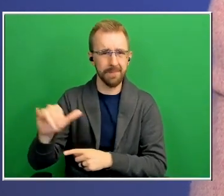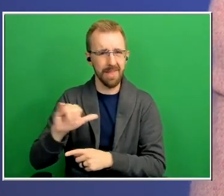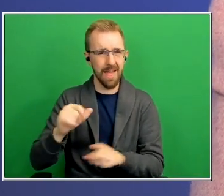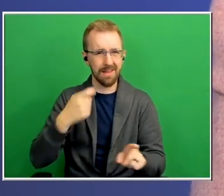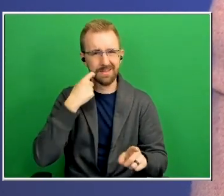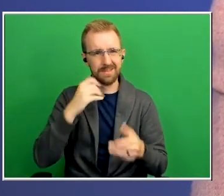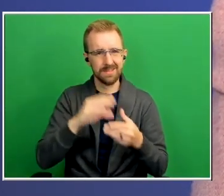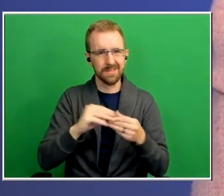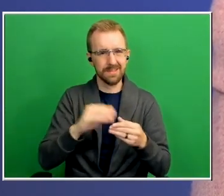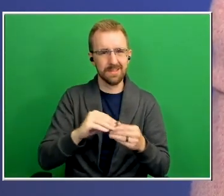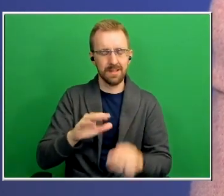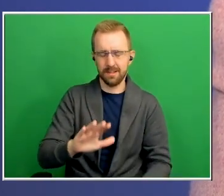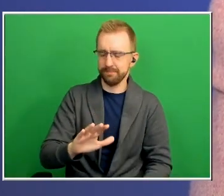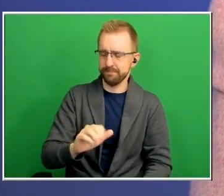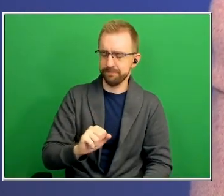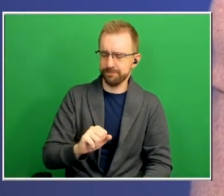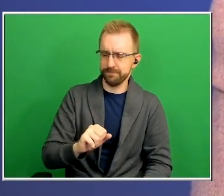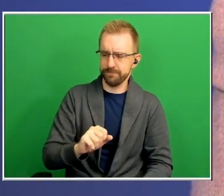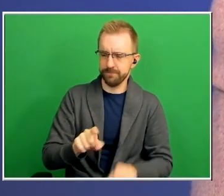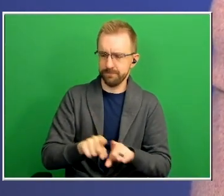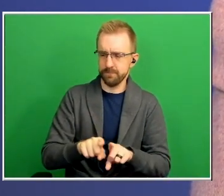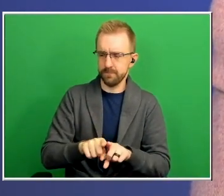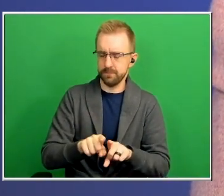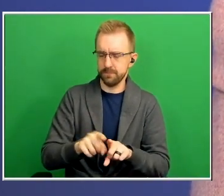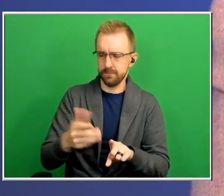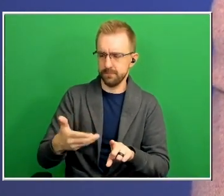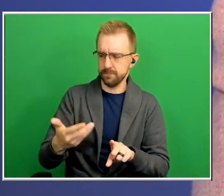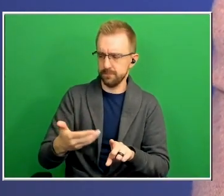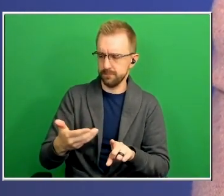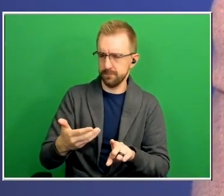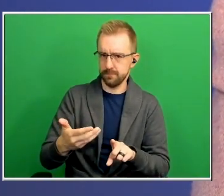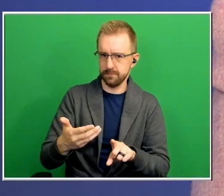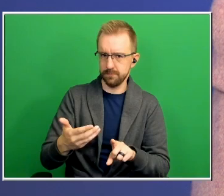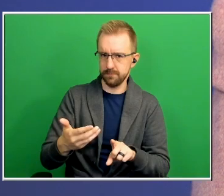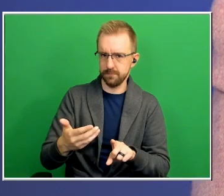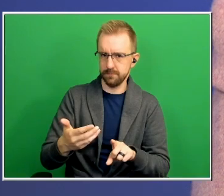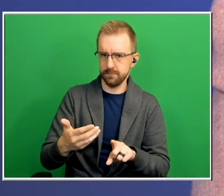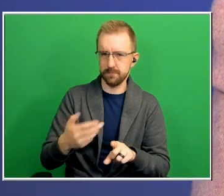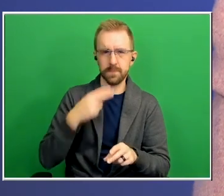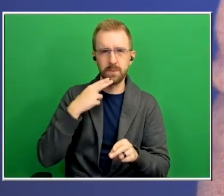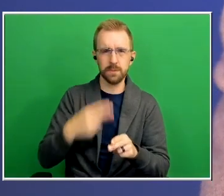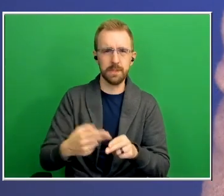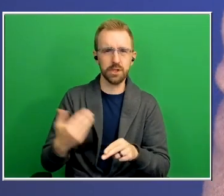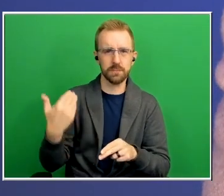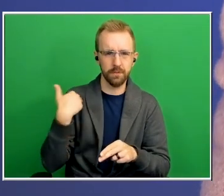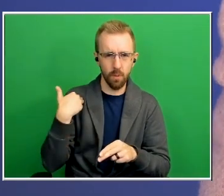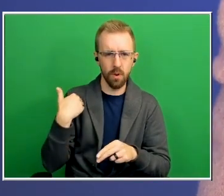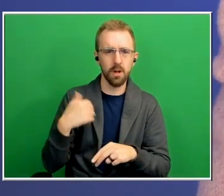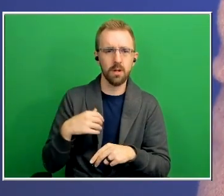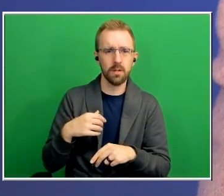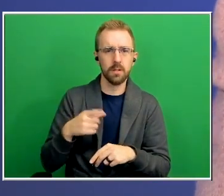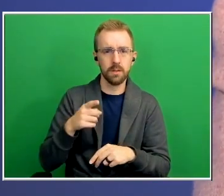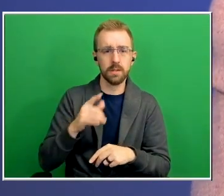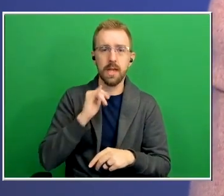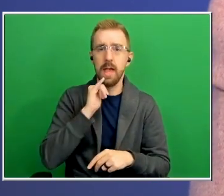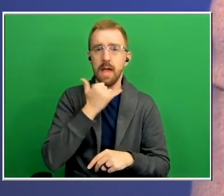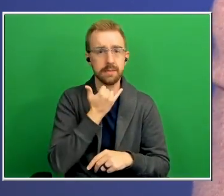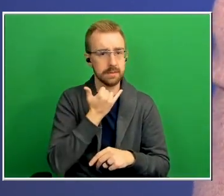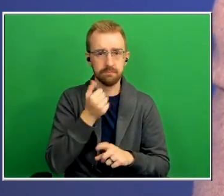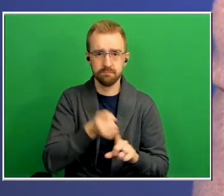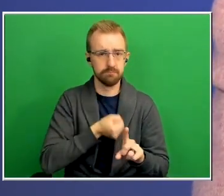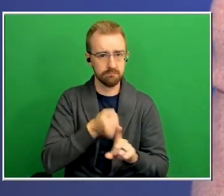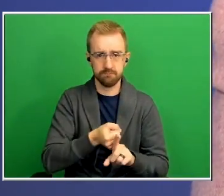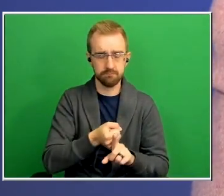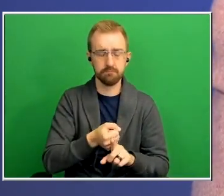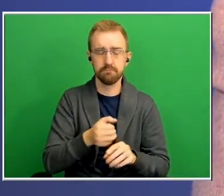as uh uh was mentioned before it was accidental uh in terms of that